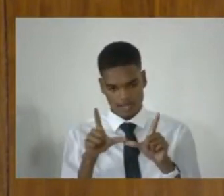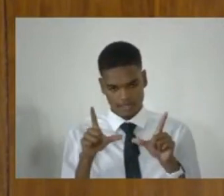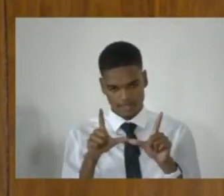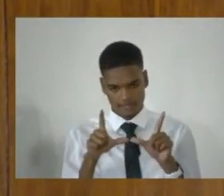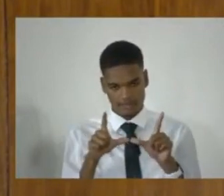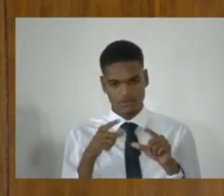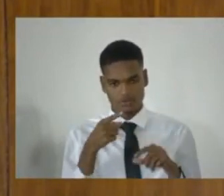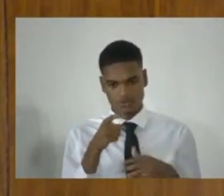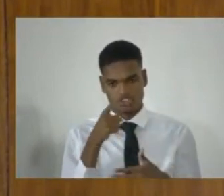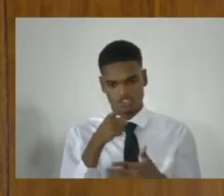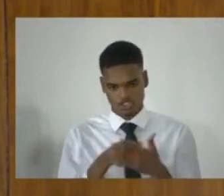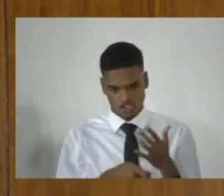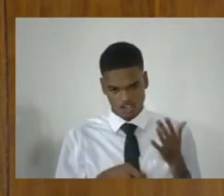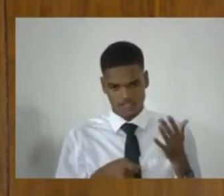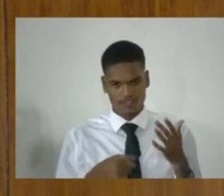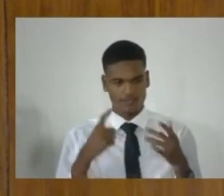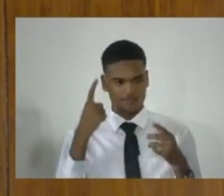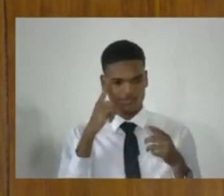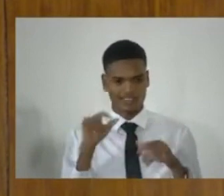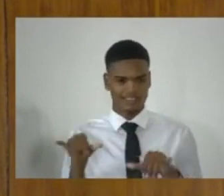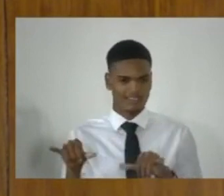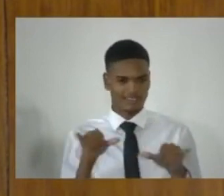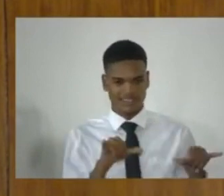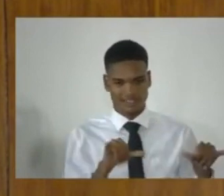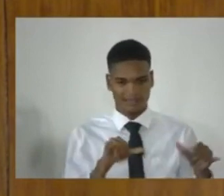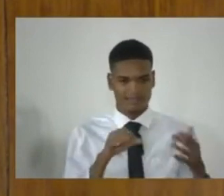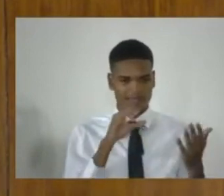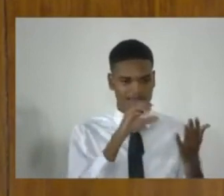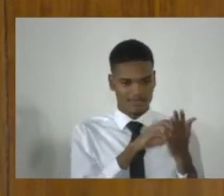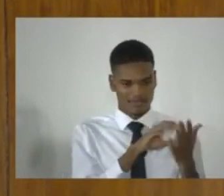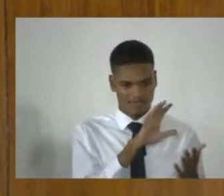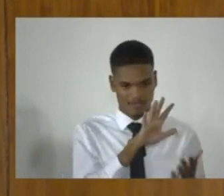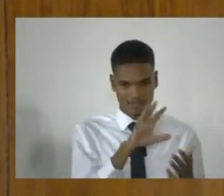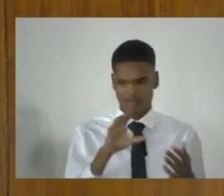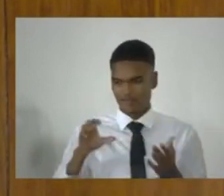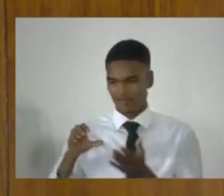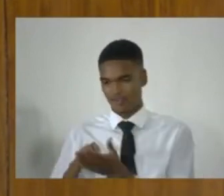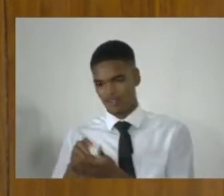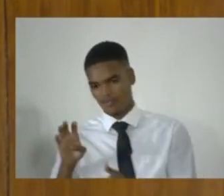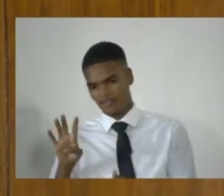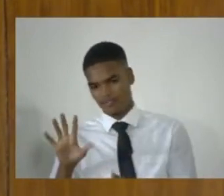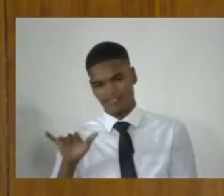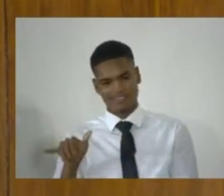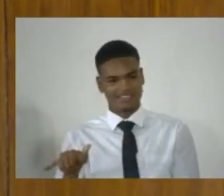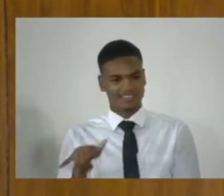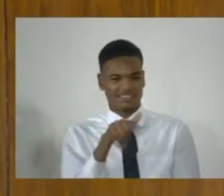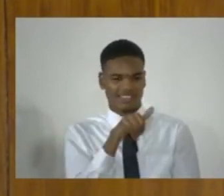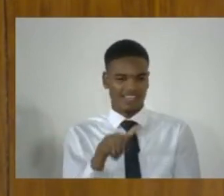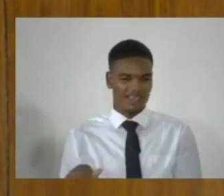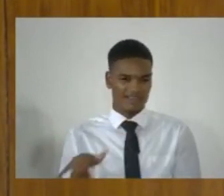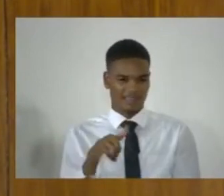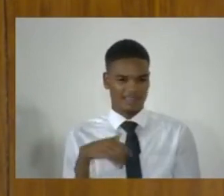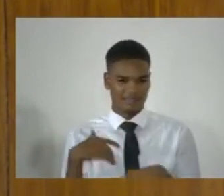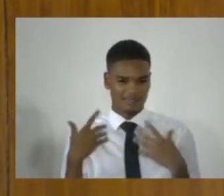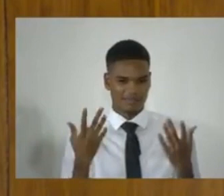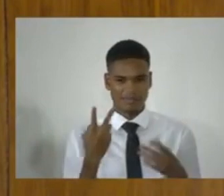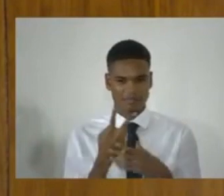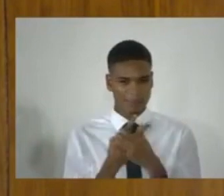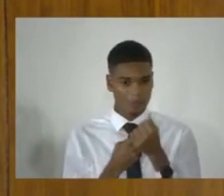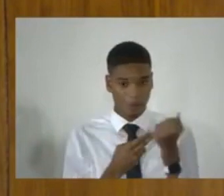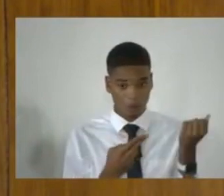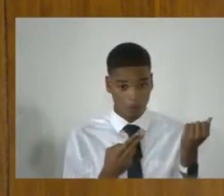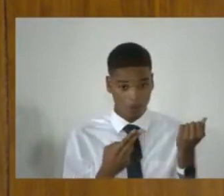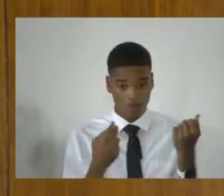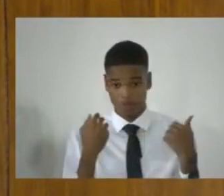charged for the same thing under Clause 5 or under Clause 45. Perhaps both. Perhaps I don't know. That